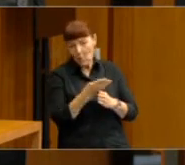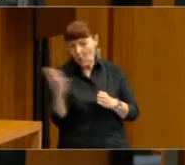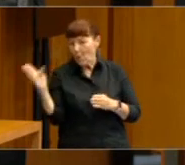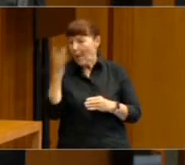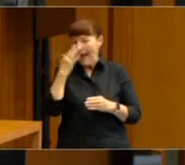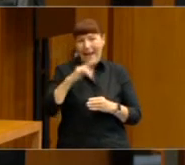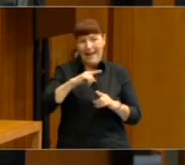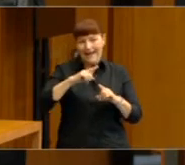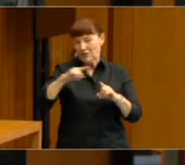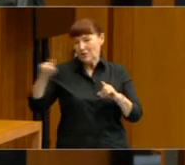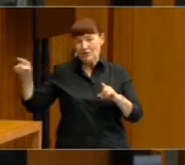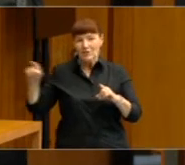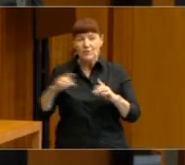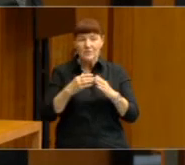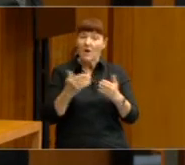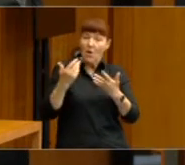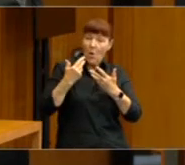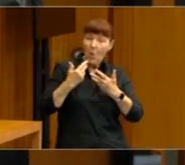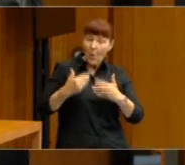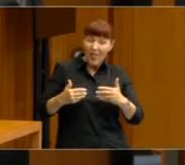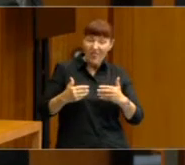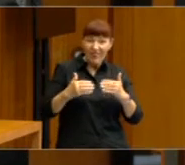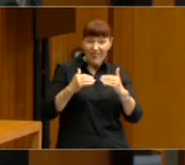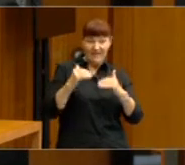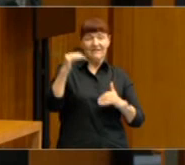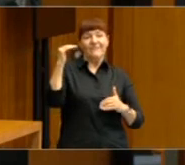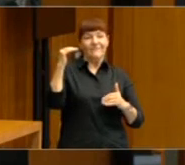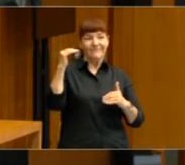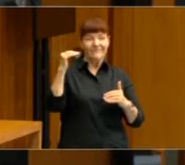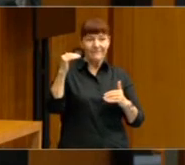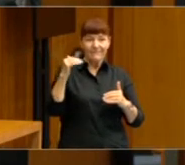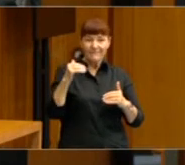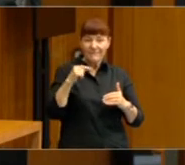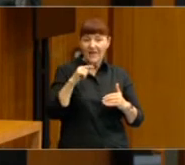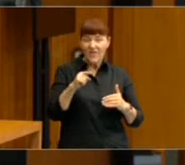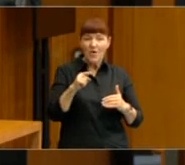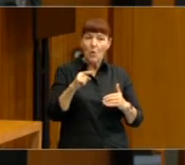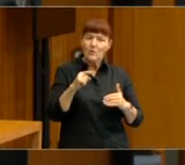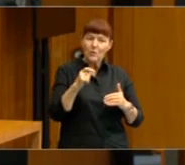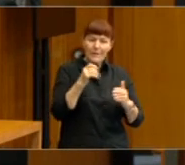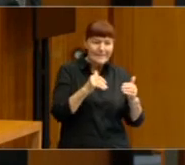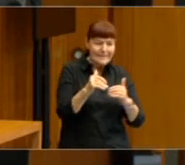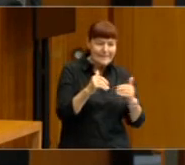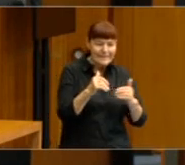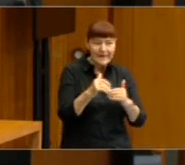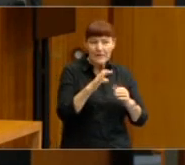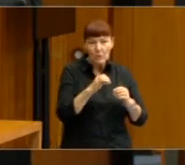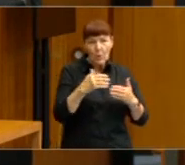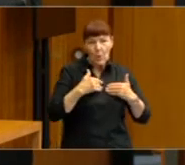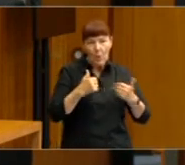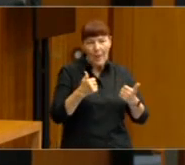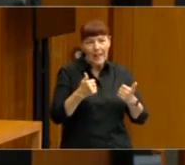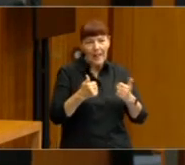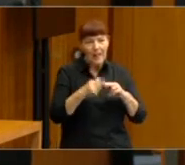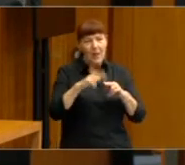of wealth inequality, we do see that those who are less well off, whether that